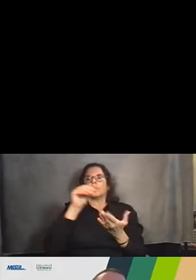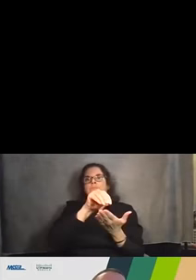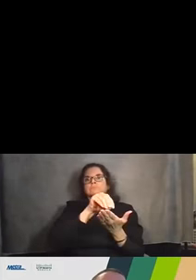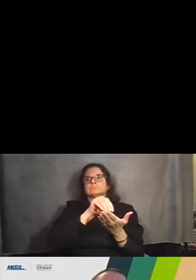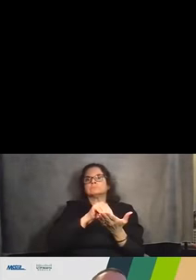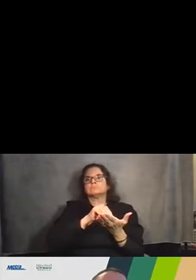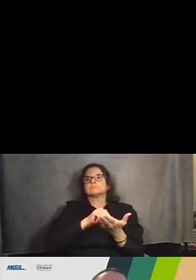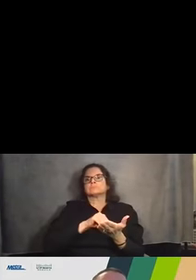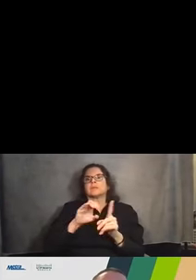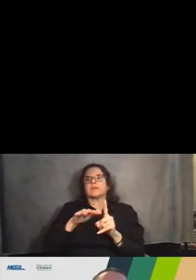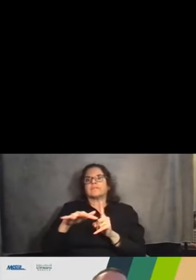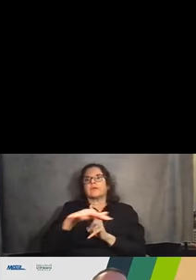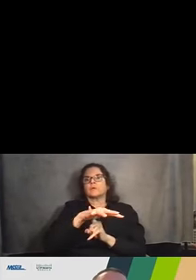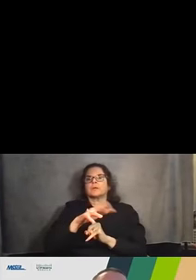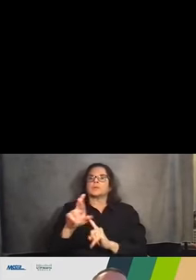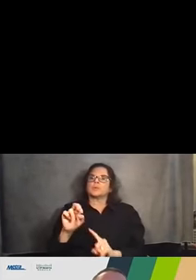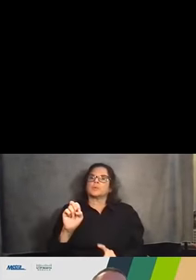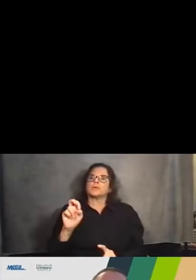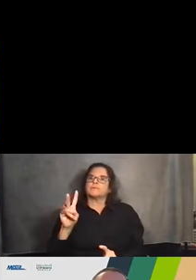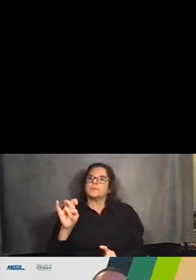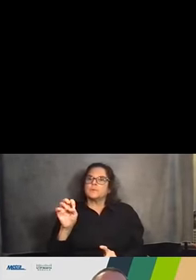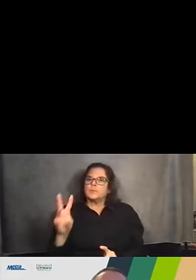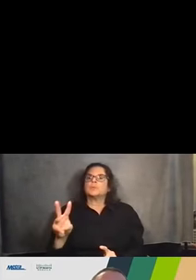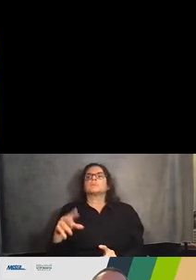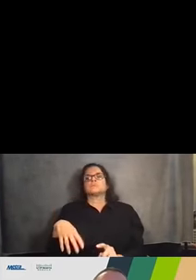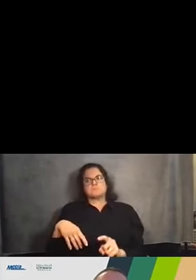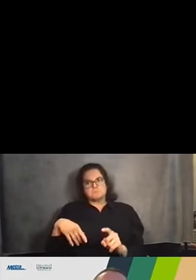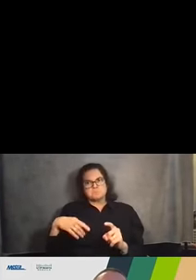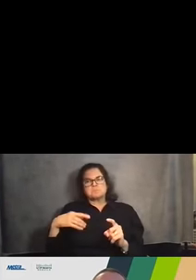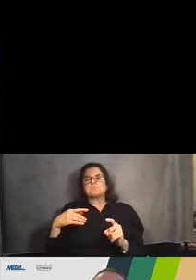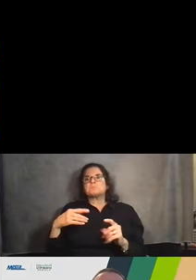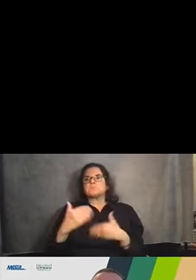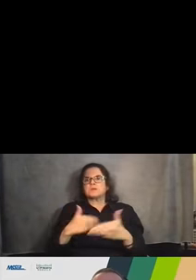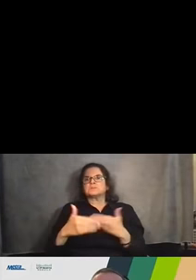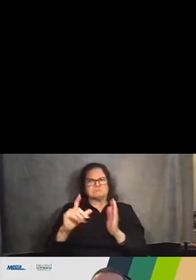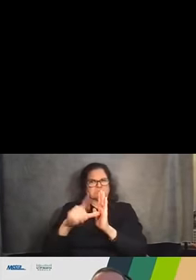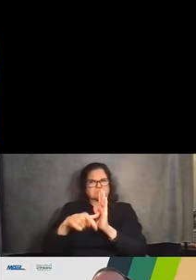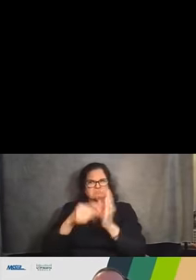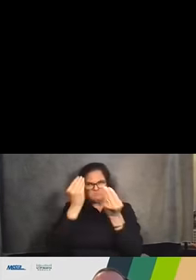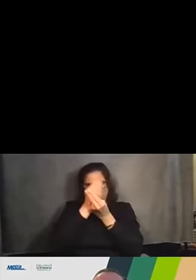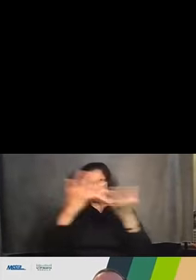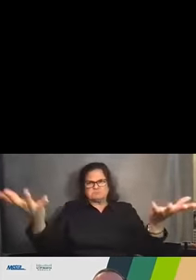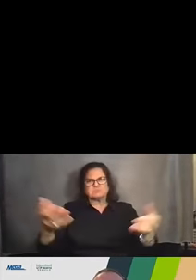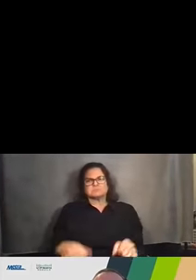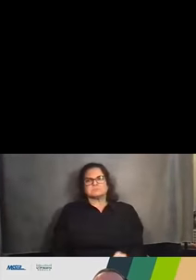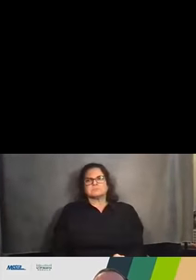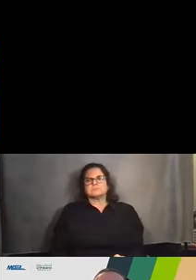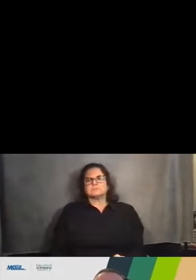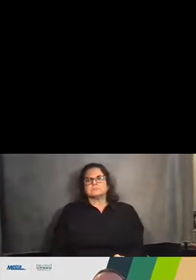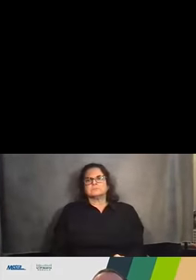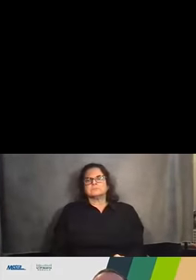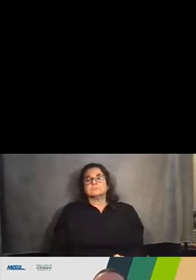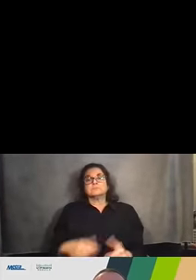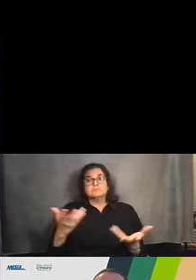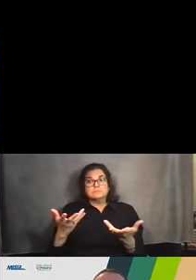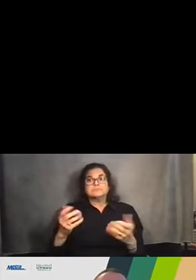process that Steve had mentioned earlier. And again, we'll be discussing more of this as we go through the